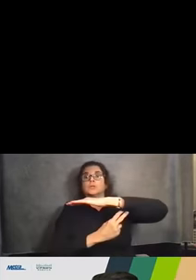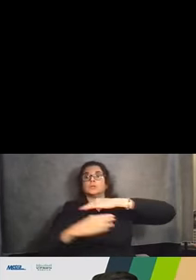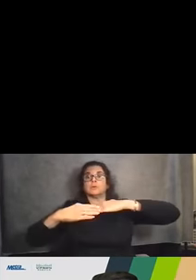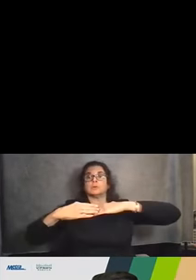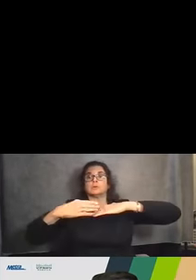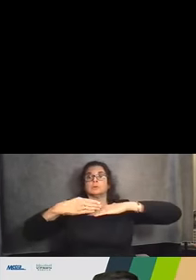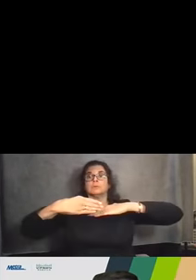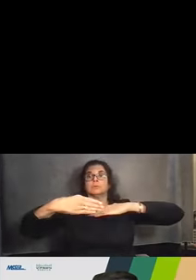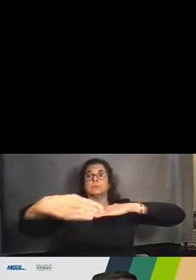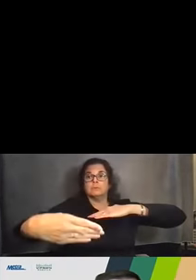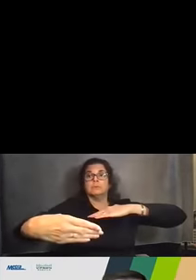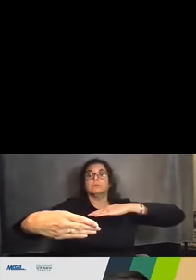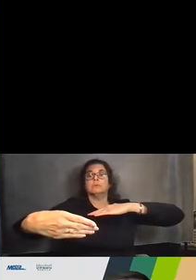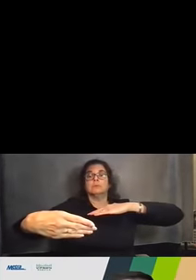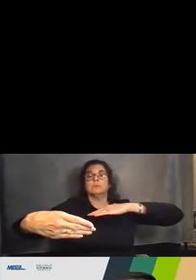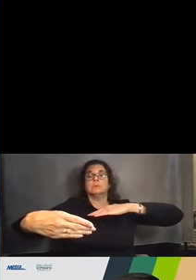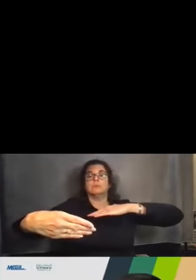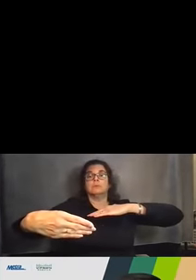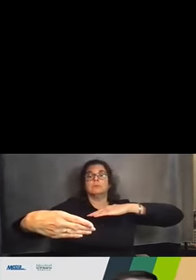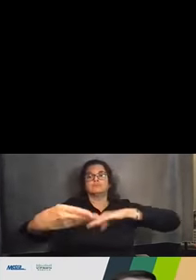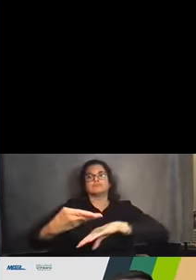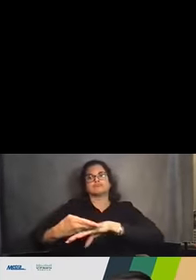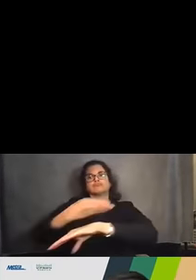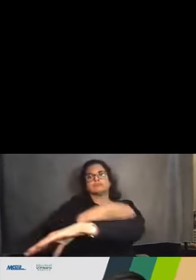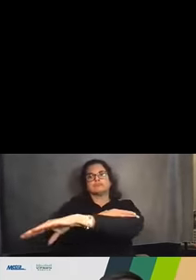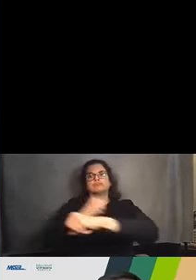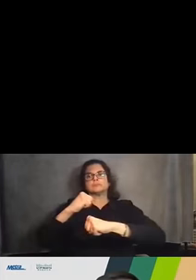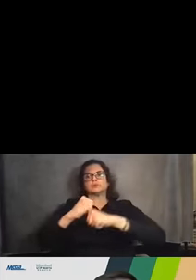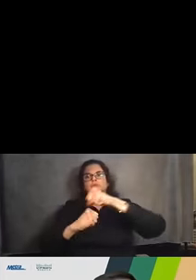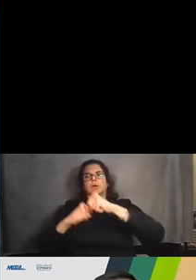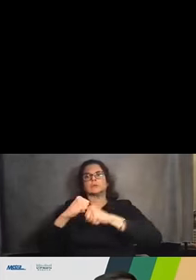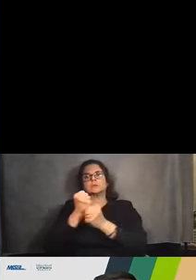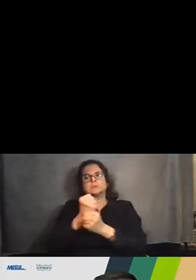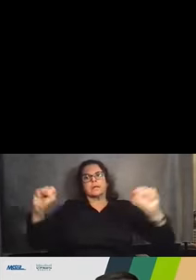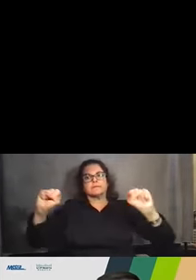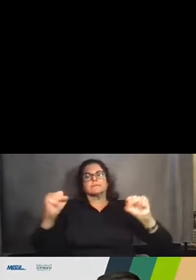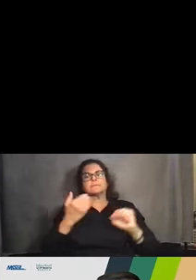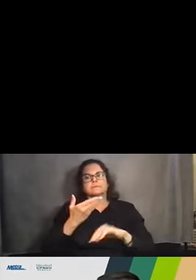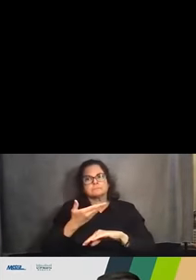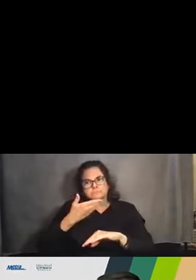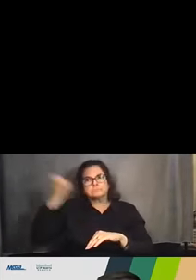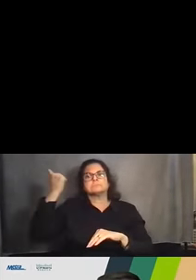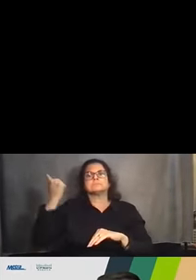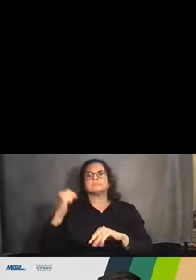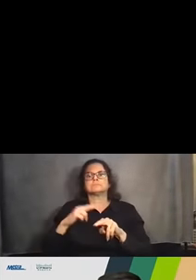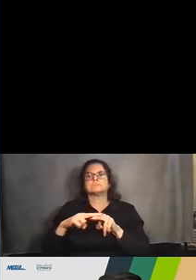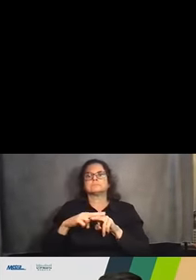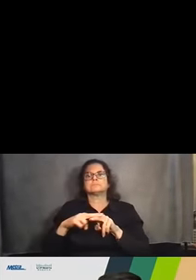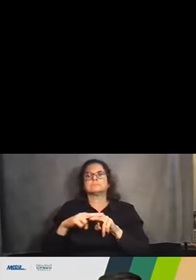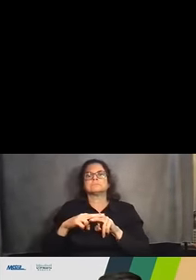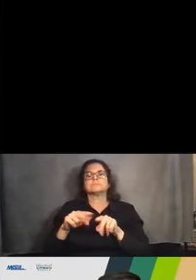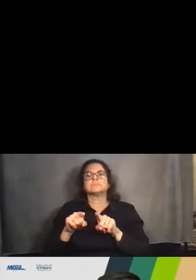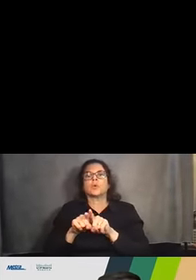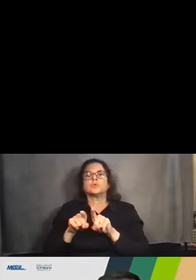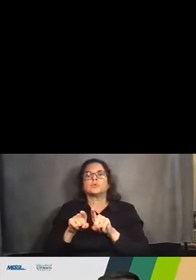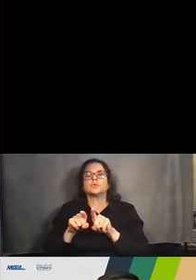improved infrastructure and safety improvements for for the railroad as well, including a pedestrian, you